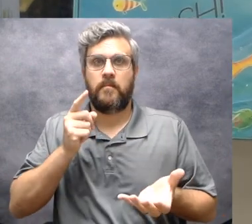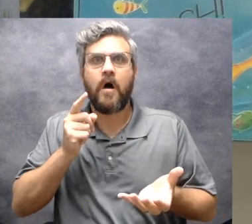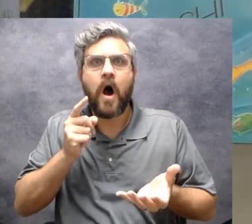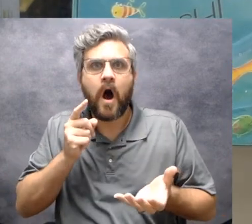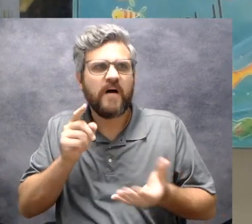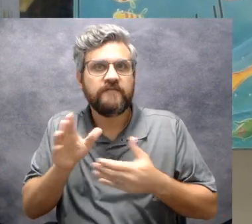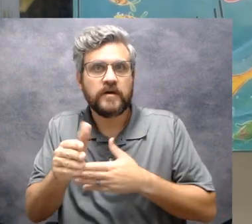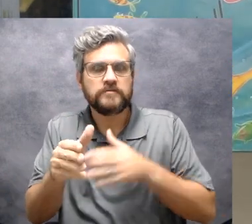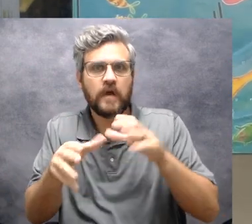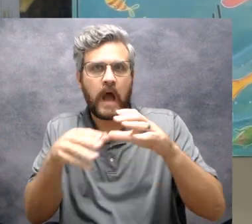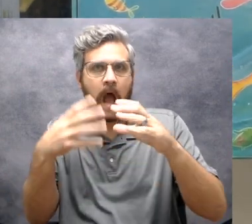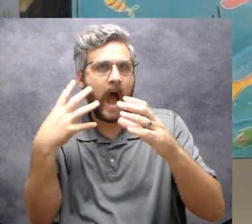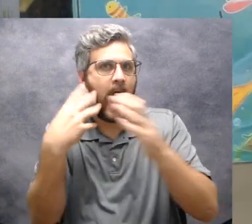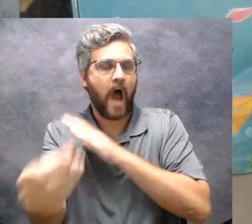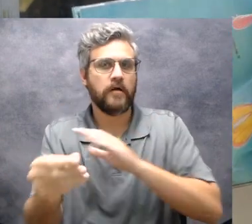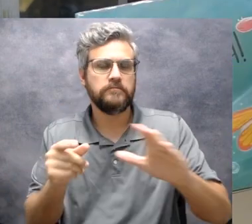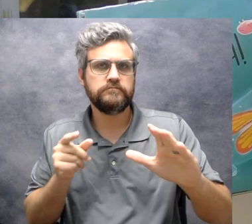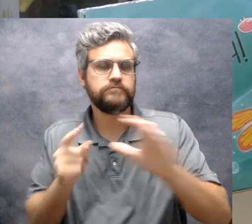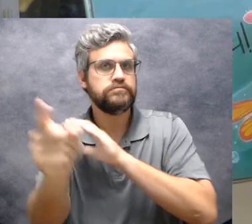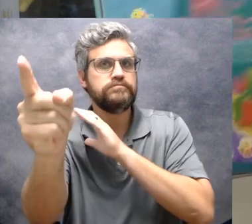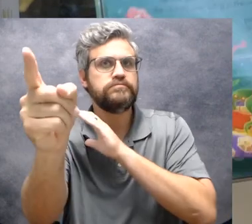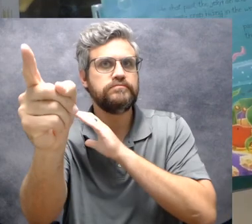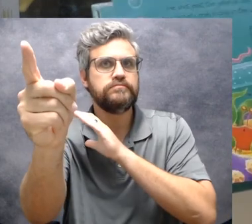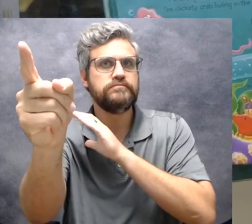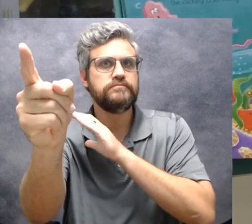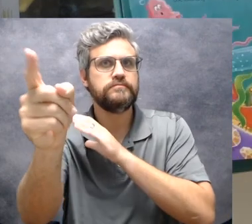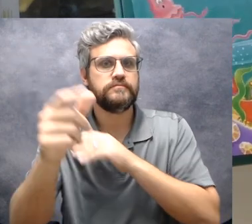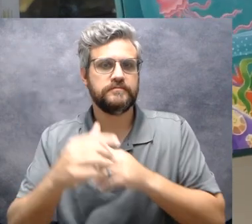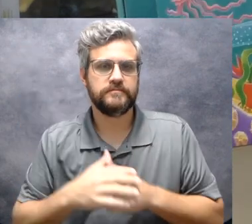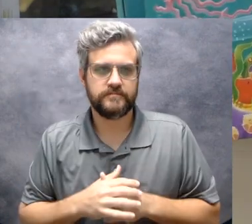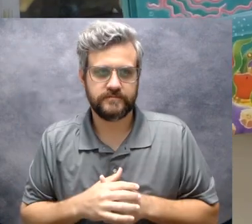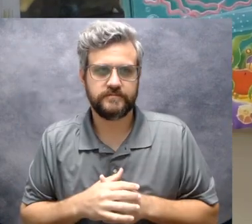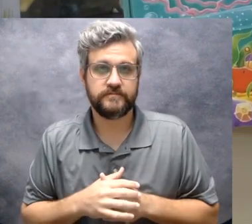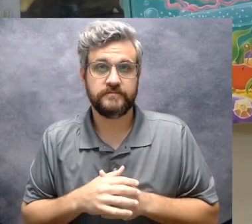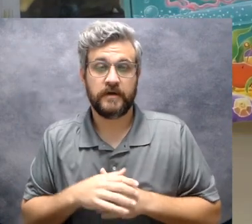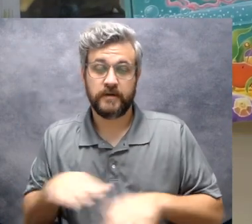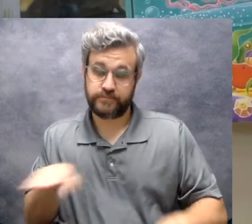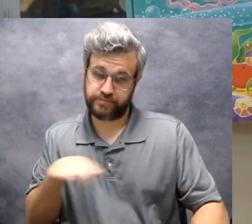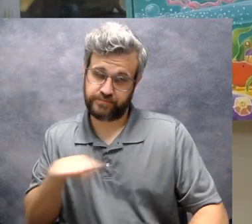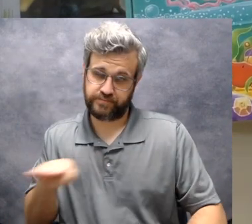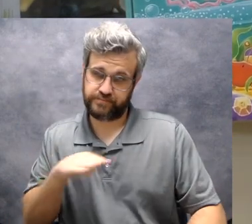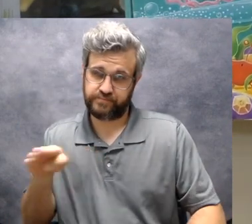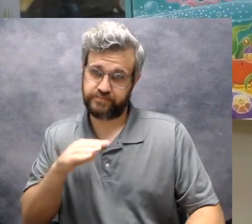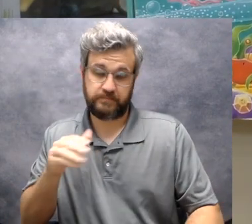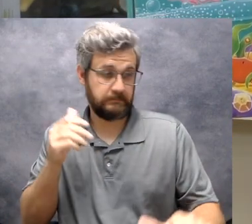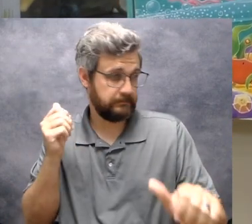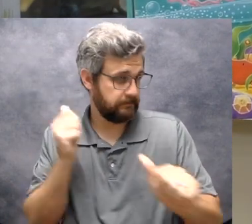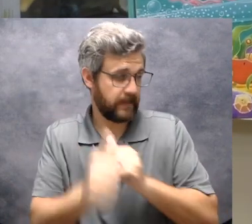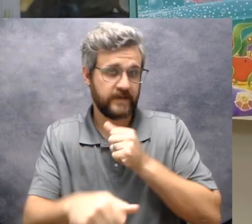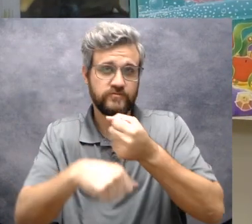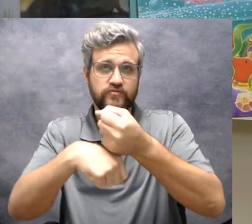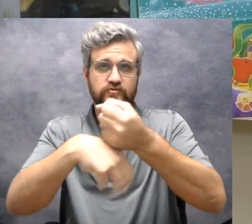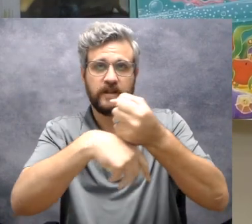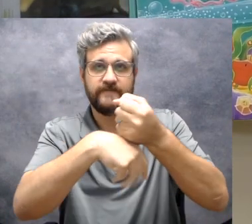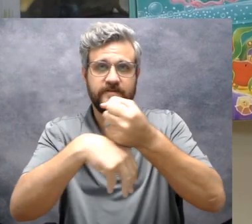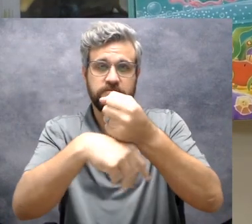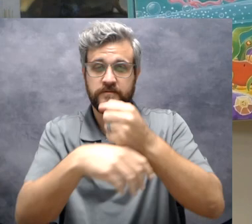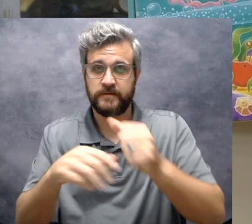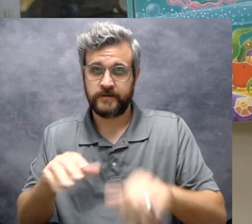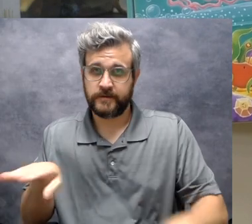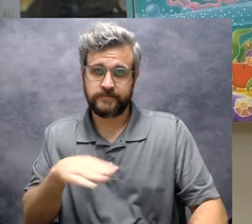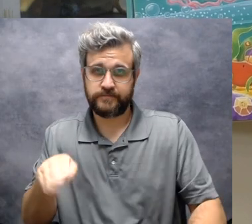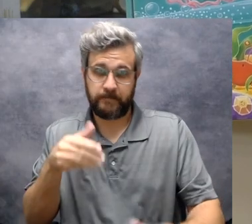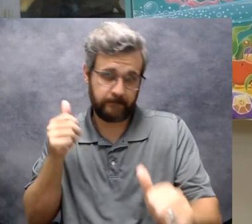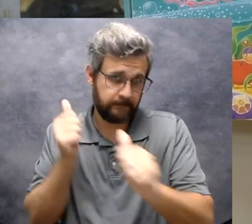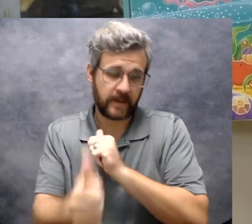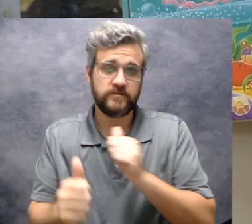shot tiddler he shot past the jellyfish the